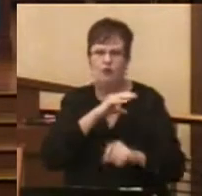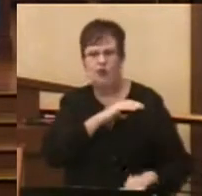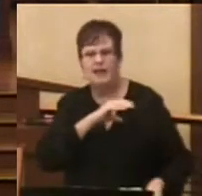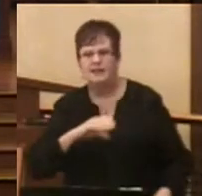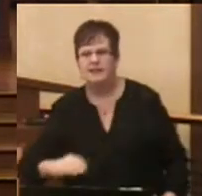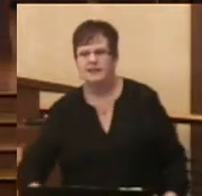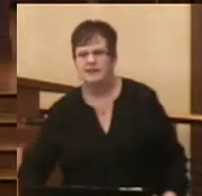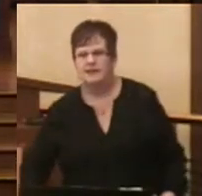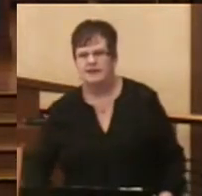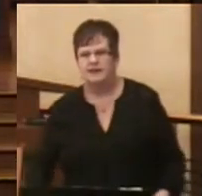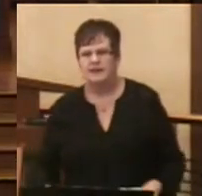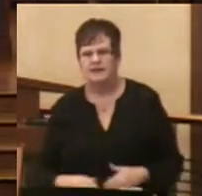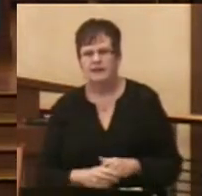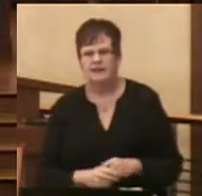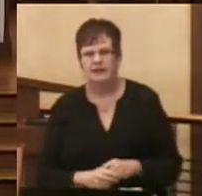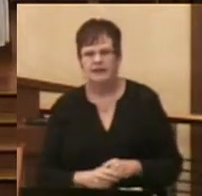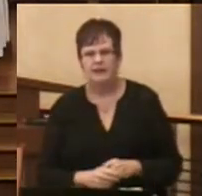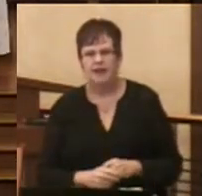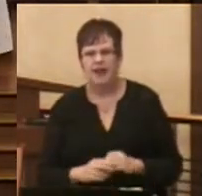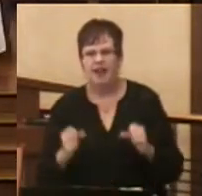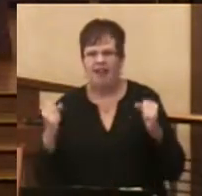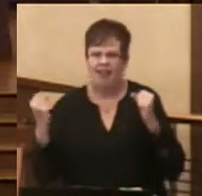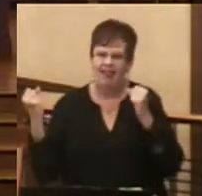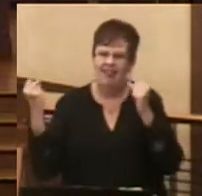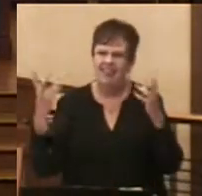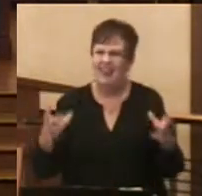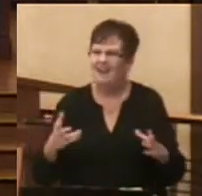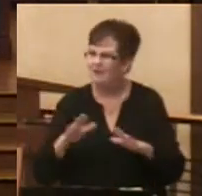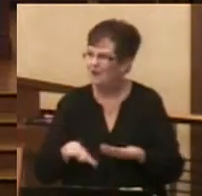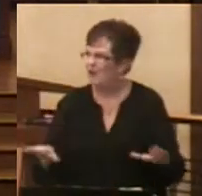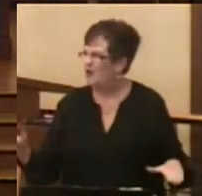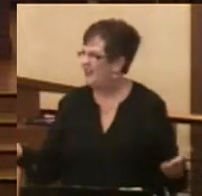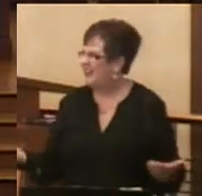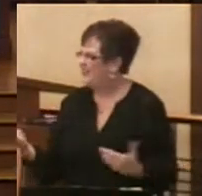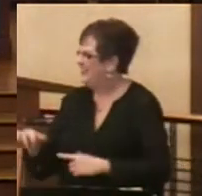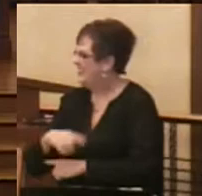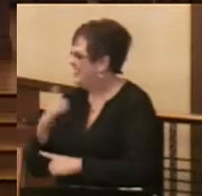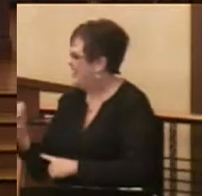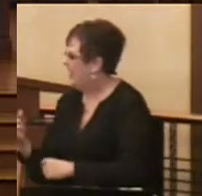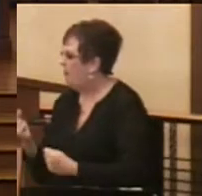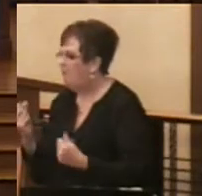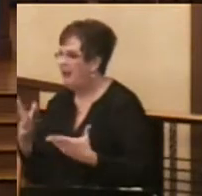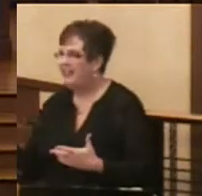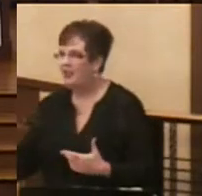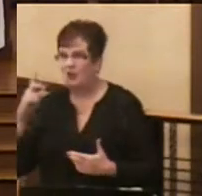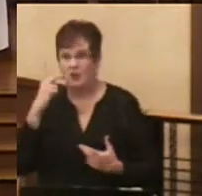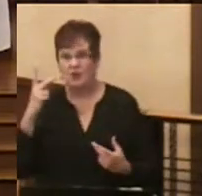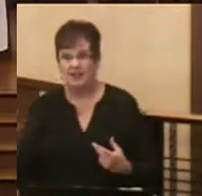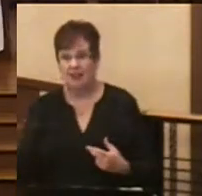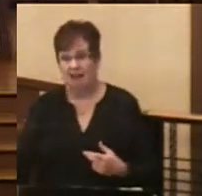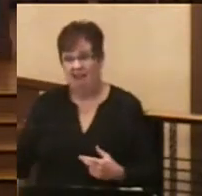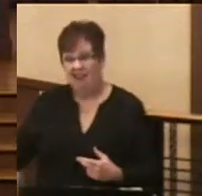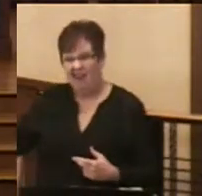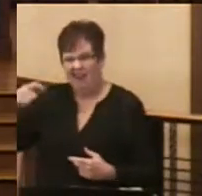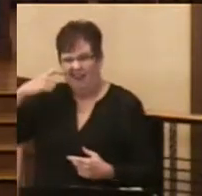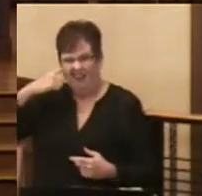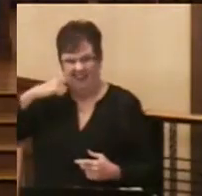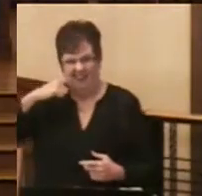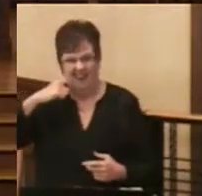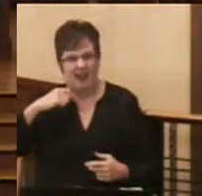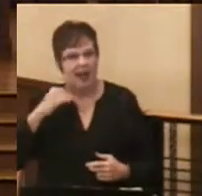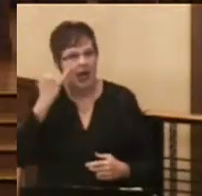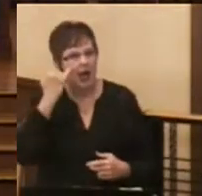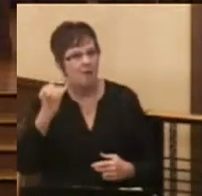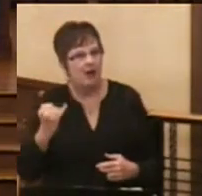There are a lot of children at this service. Many of them you saw up here moments ago. I